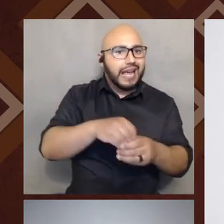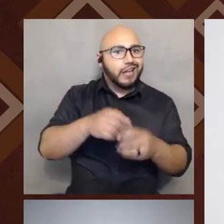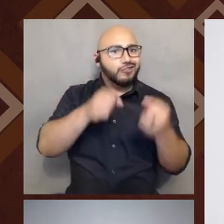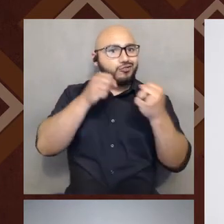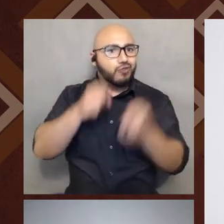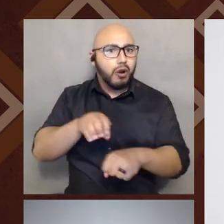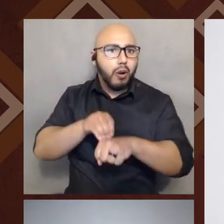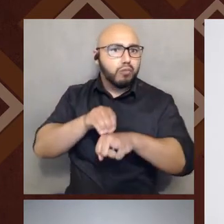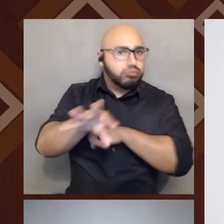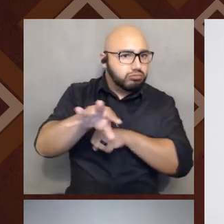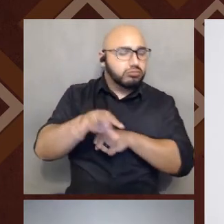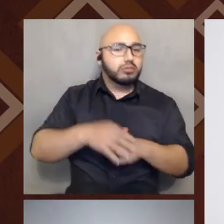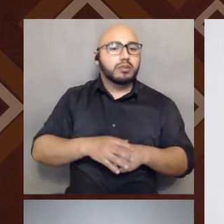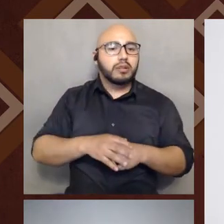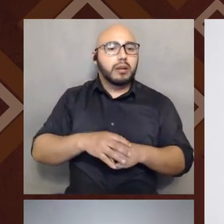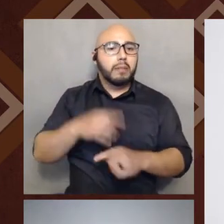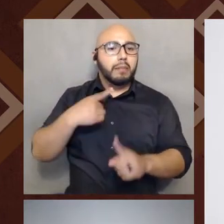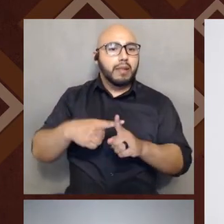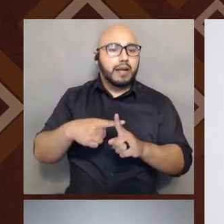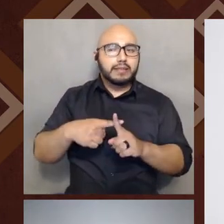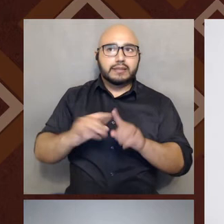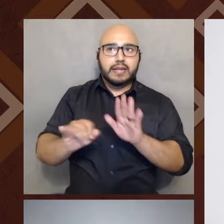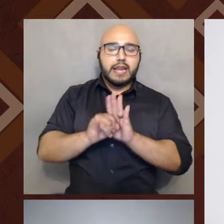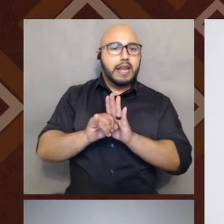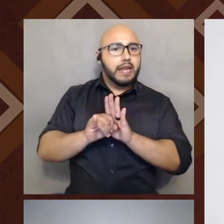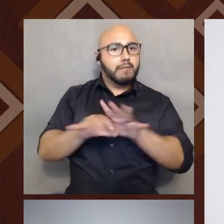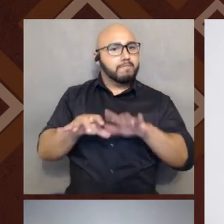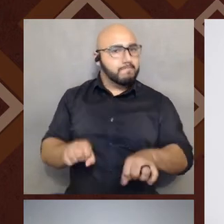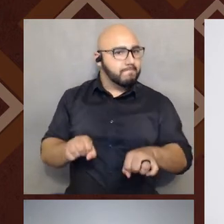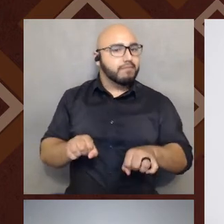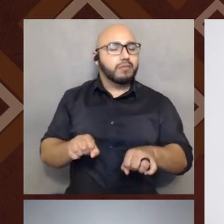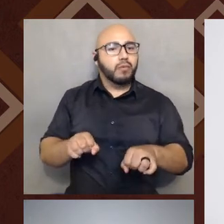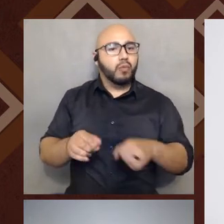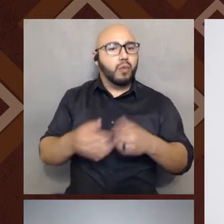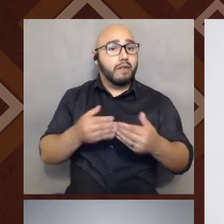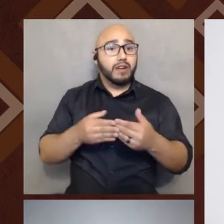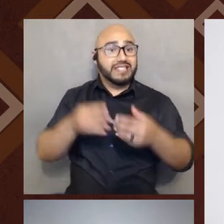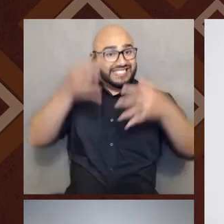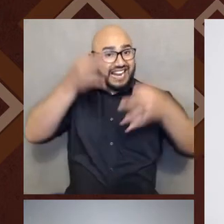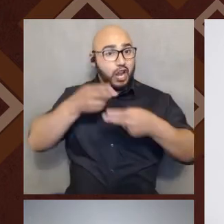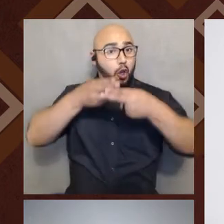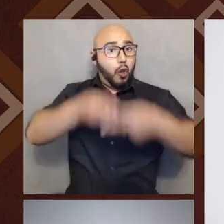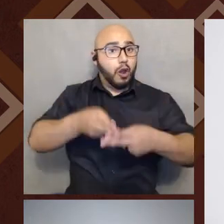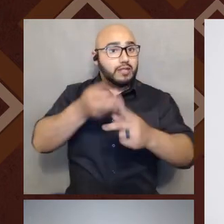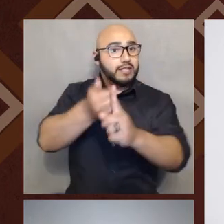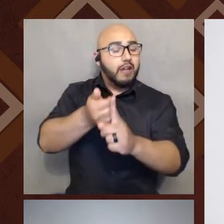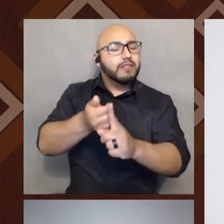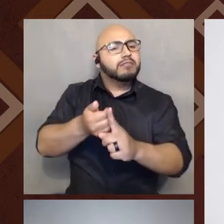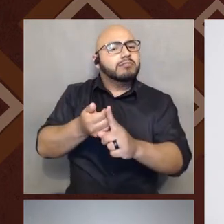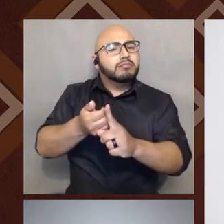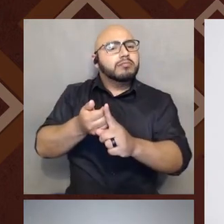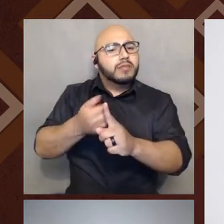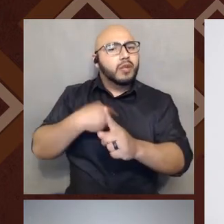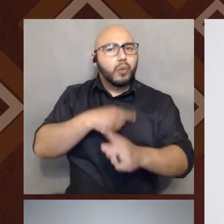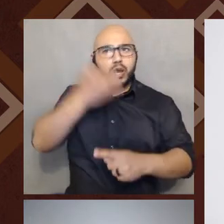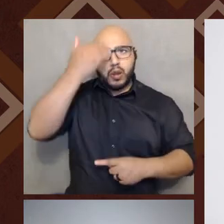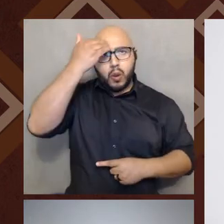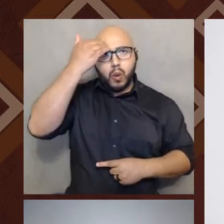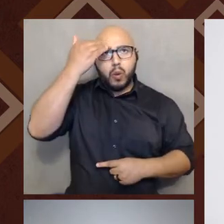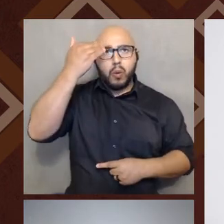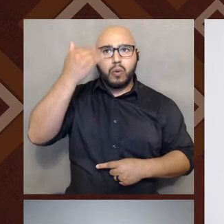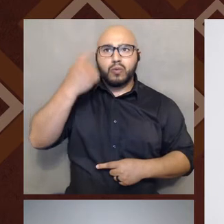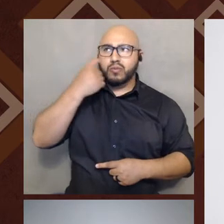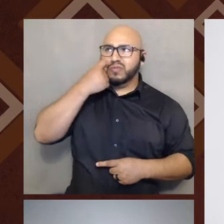and influence then on how you, what you call yourself. But as we know in the last, I was going to say